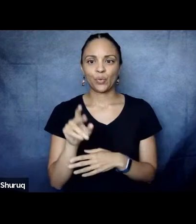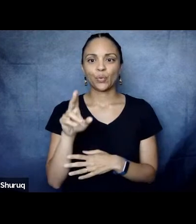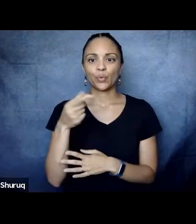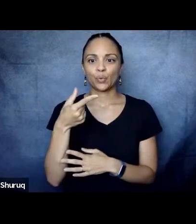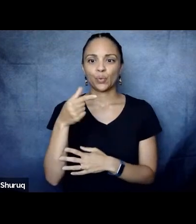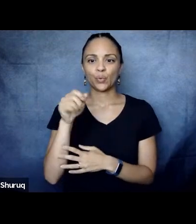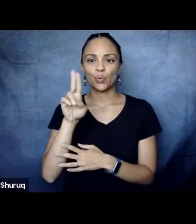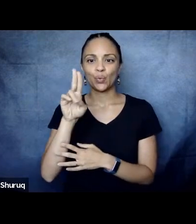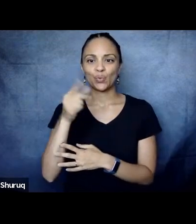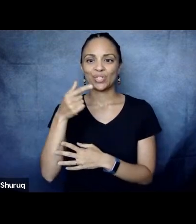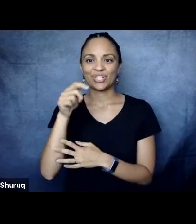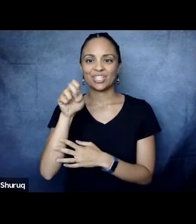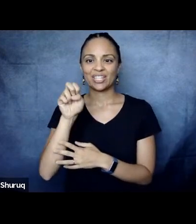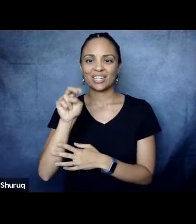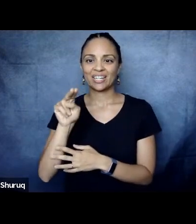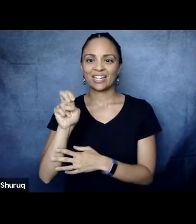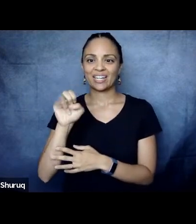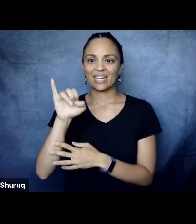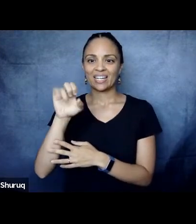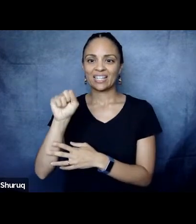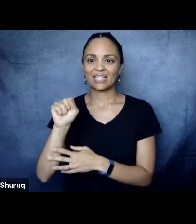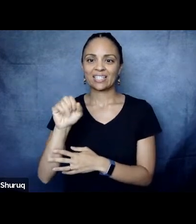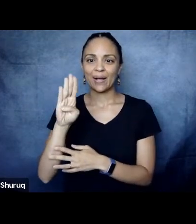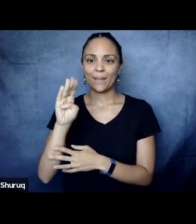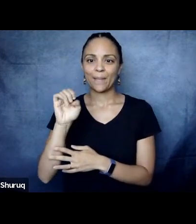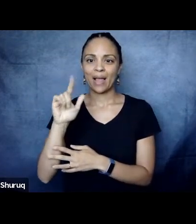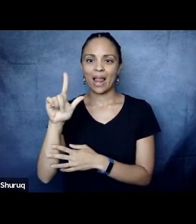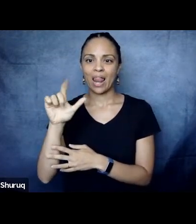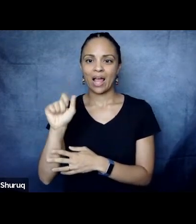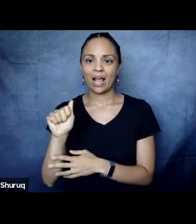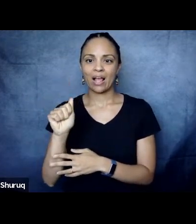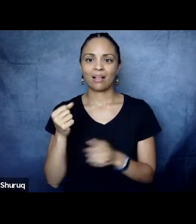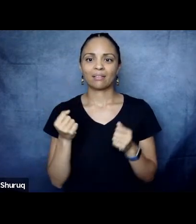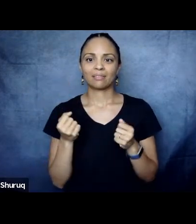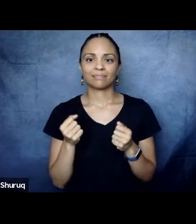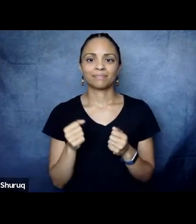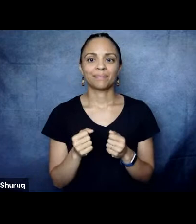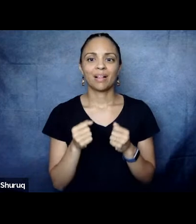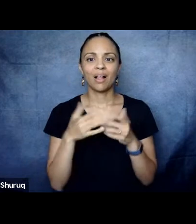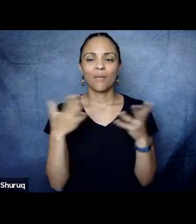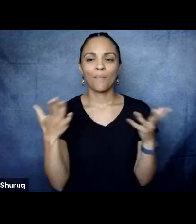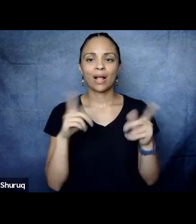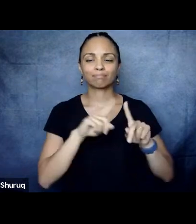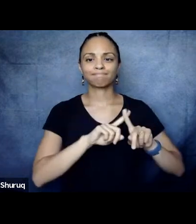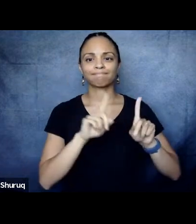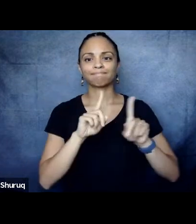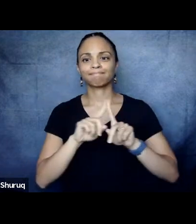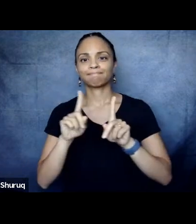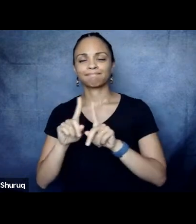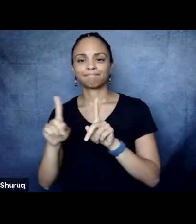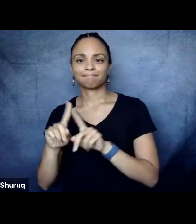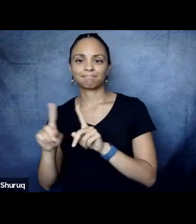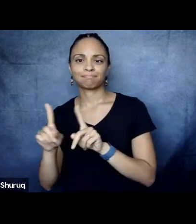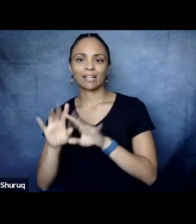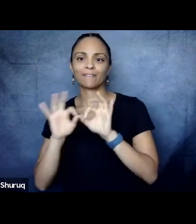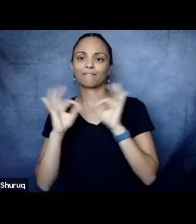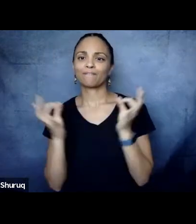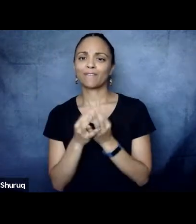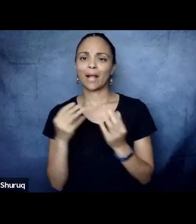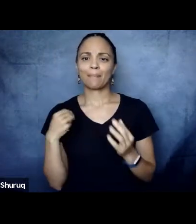Jackson, Jr., Samuel Peavy, Wajiro Lois Wakamuyo and